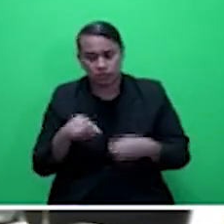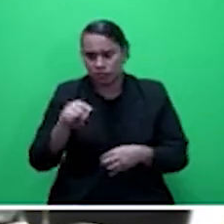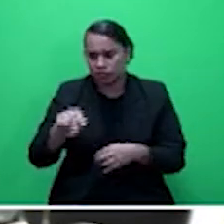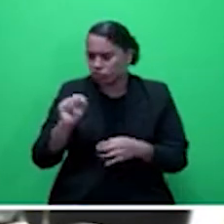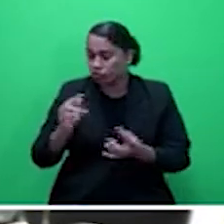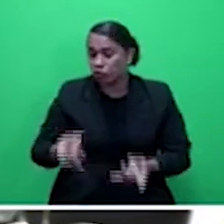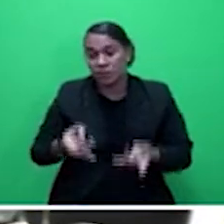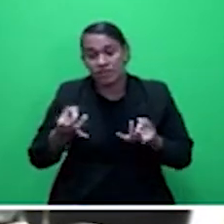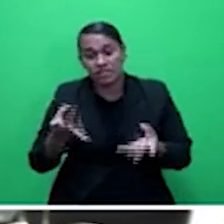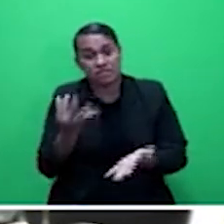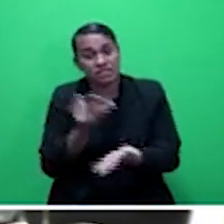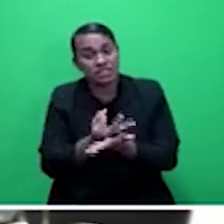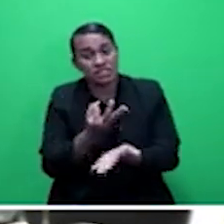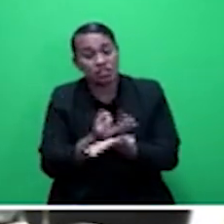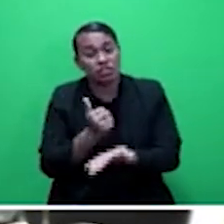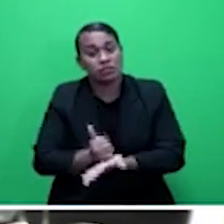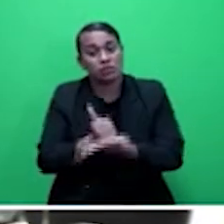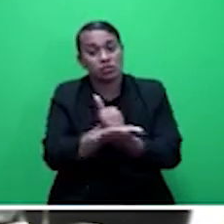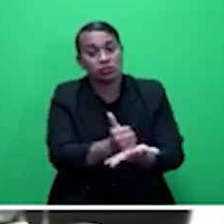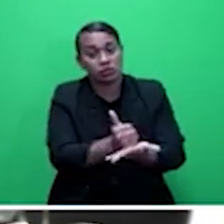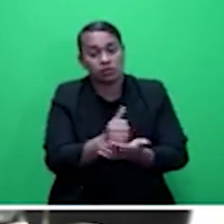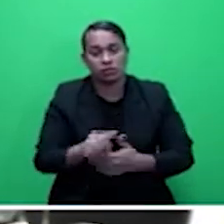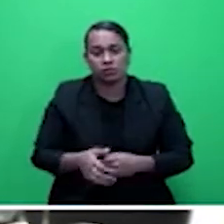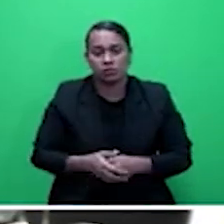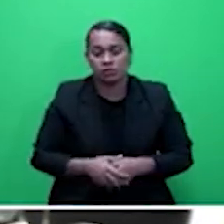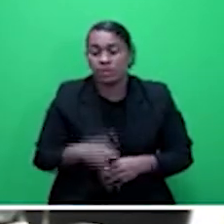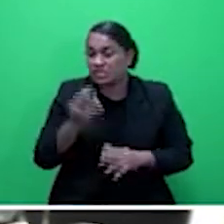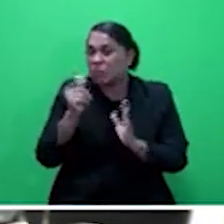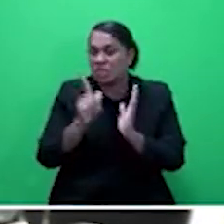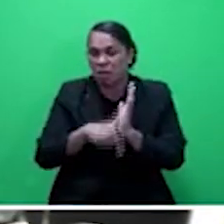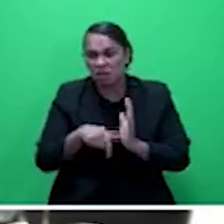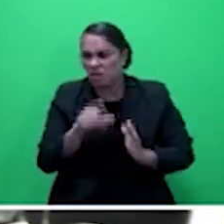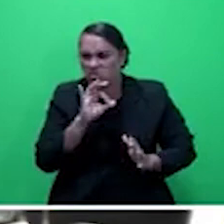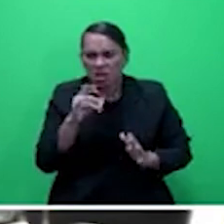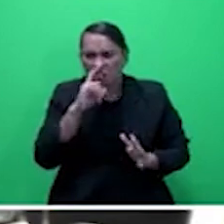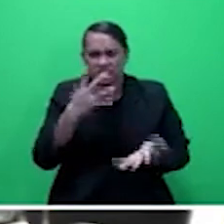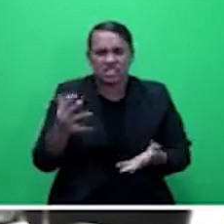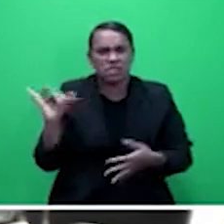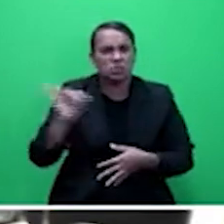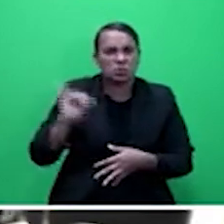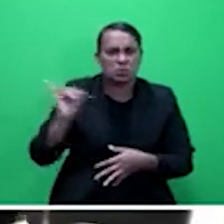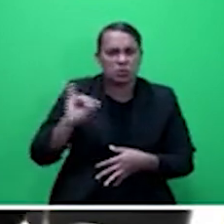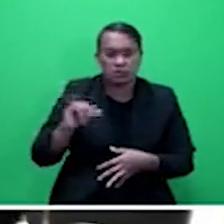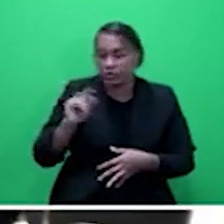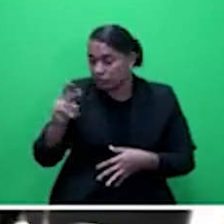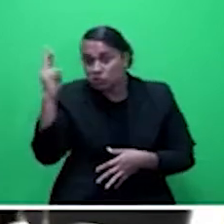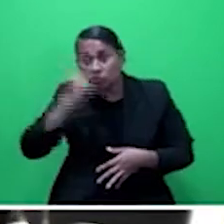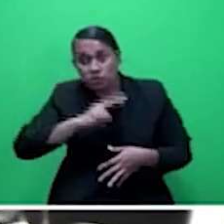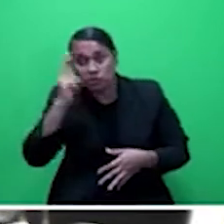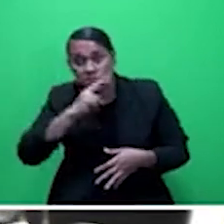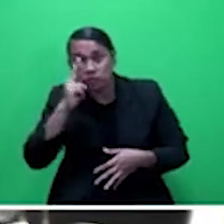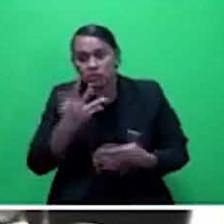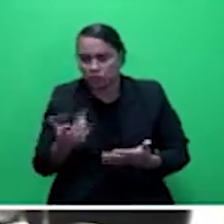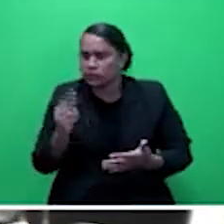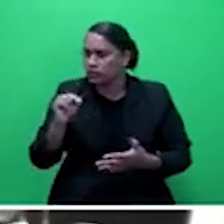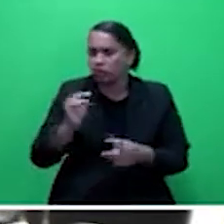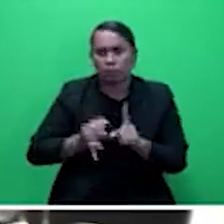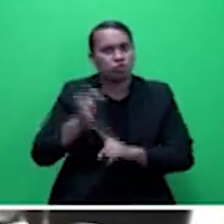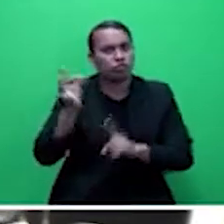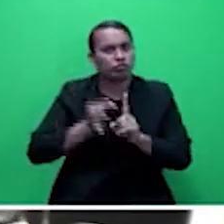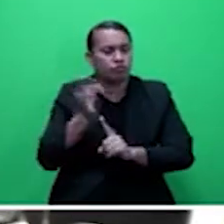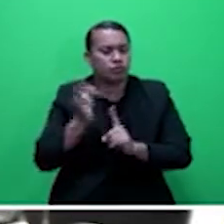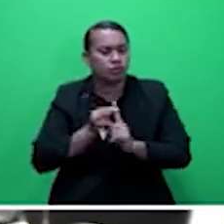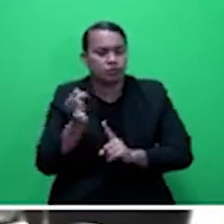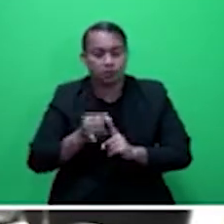for uninsurable risks and contribute towards MSME resilience. Mr. Speaker, sir, recommendation